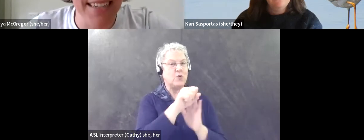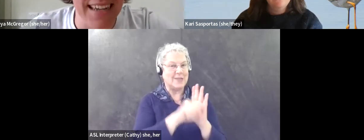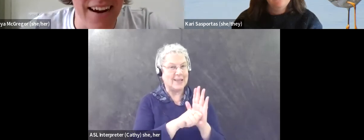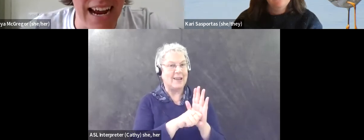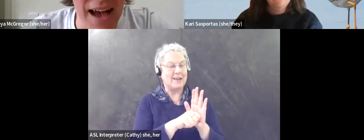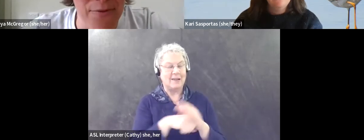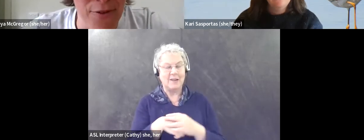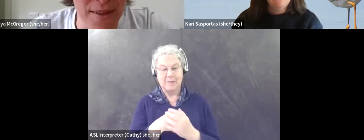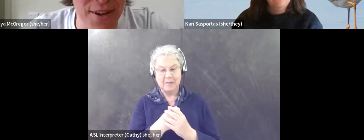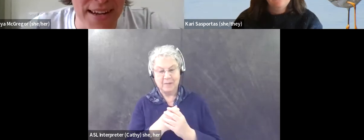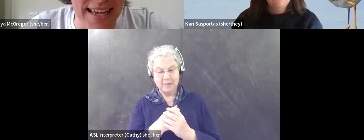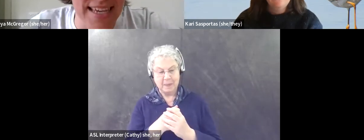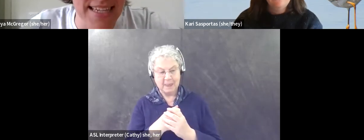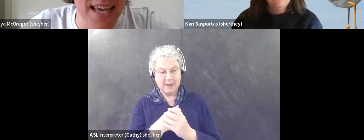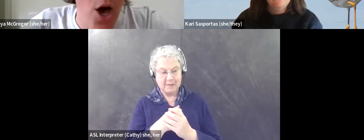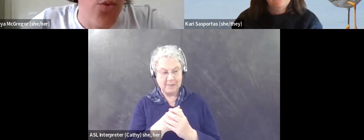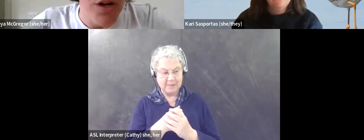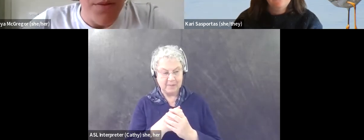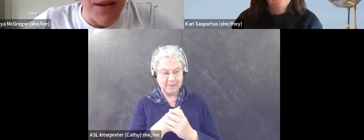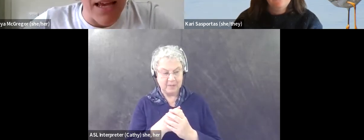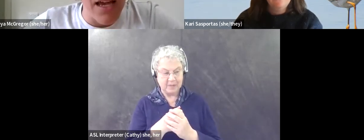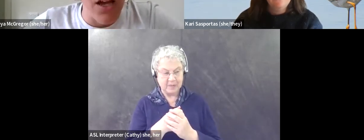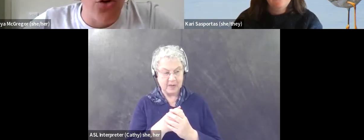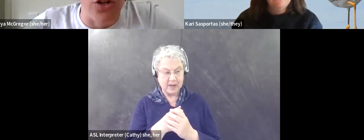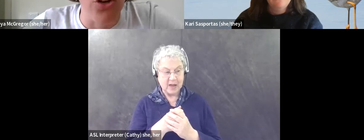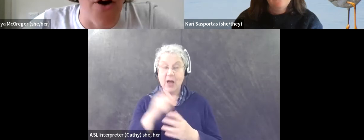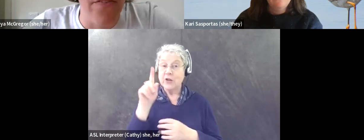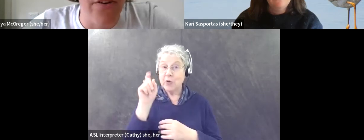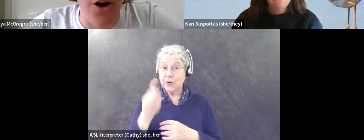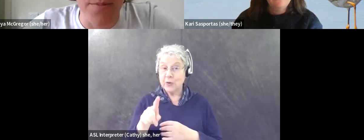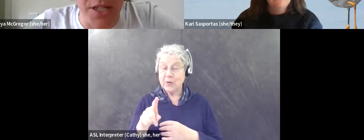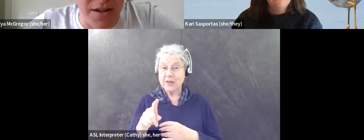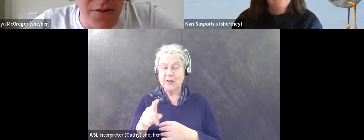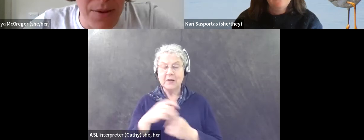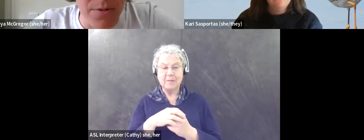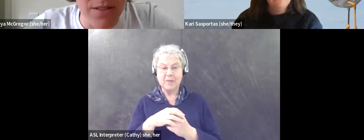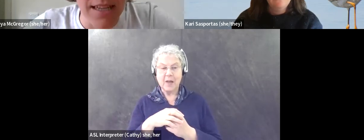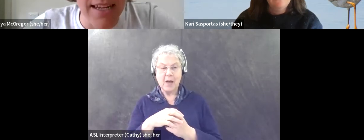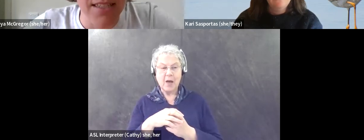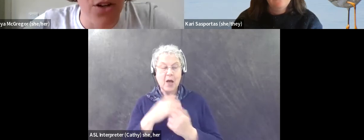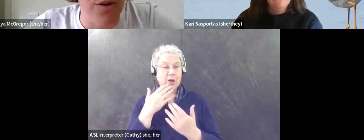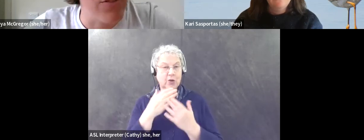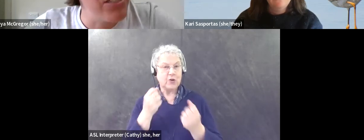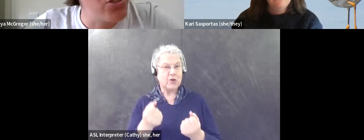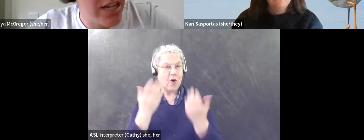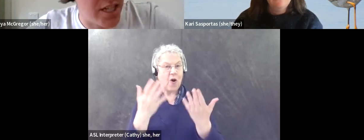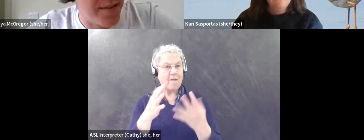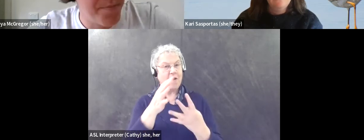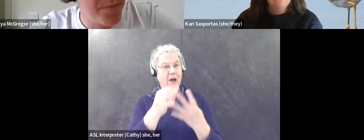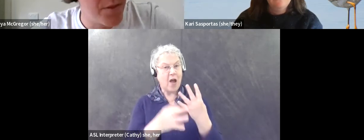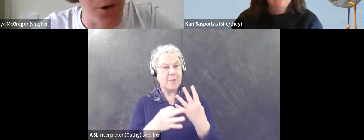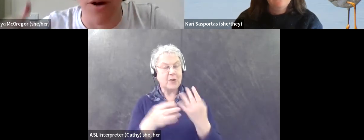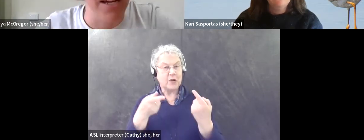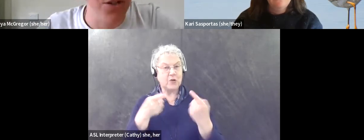last question, Carrie, um, from the Q&A says, would it be good to offer an option for people to let us know registration,